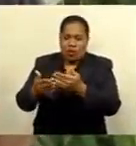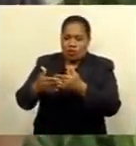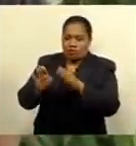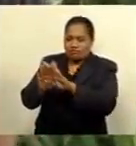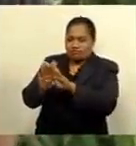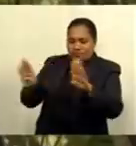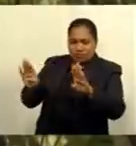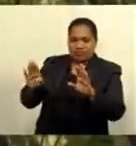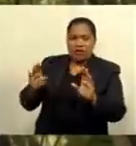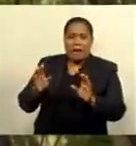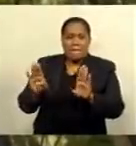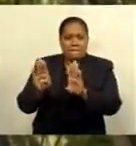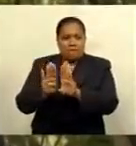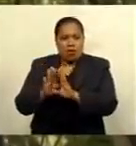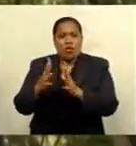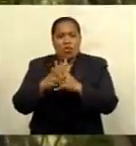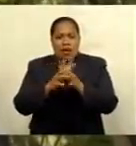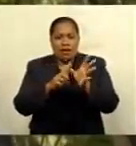Wainandui border.